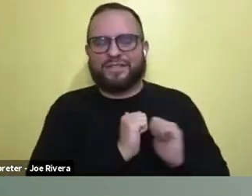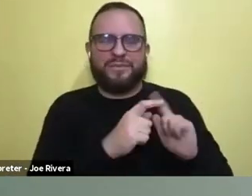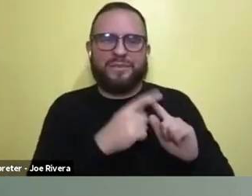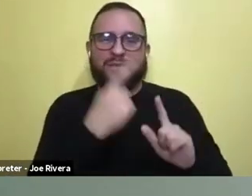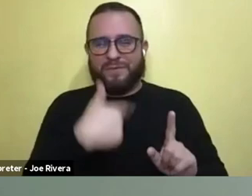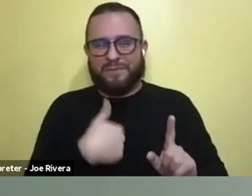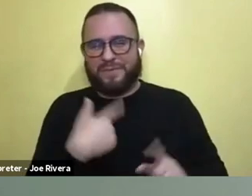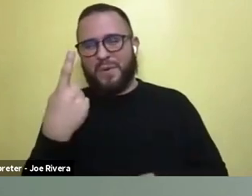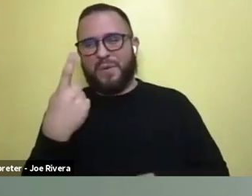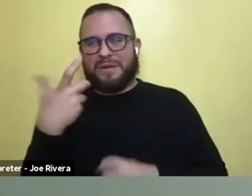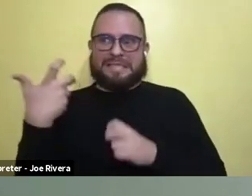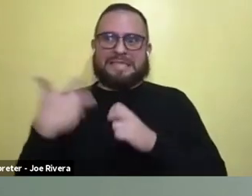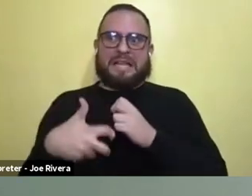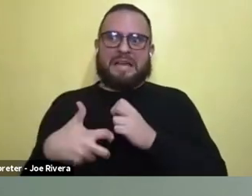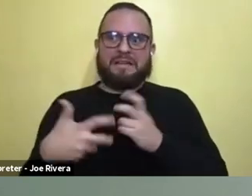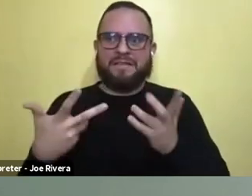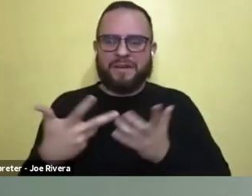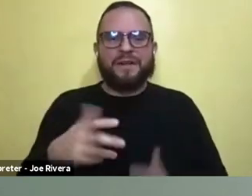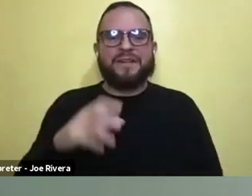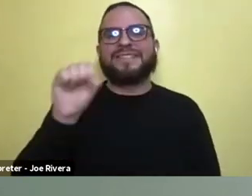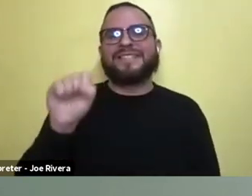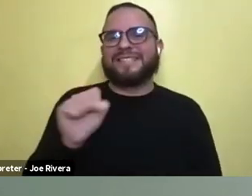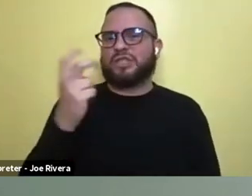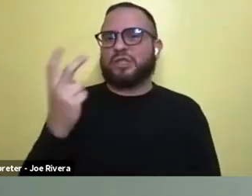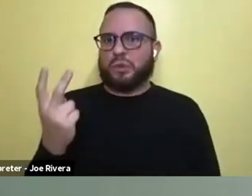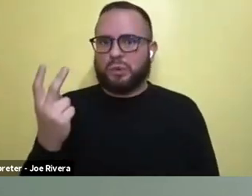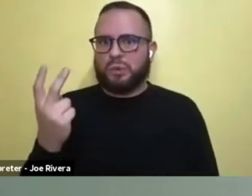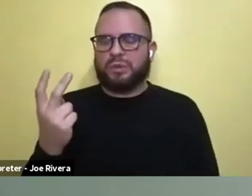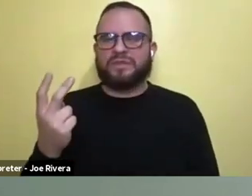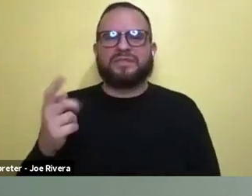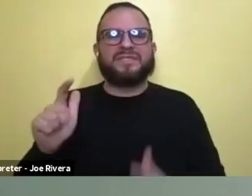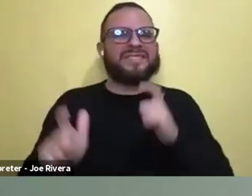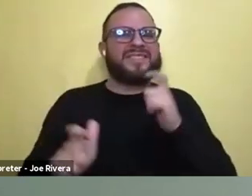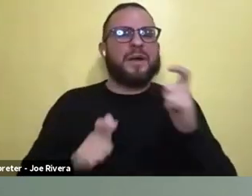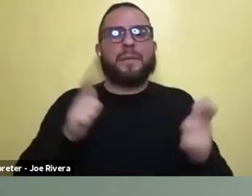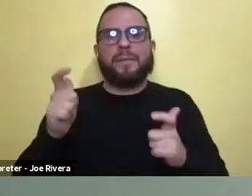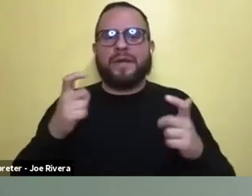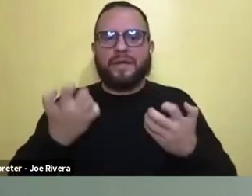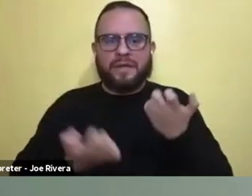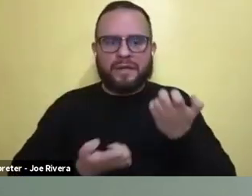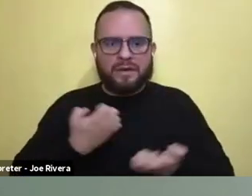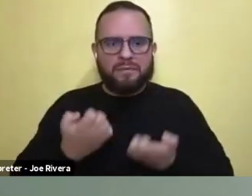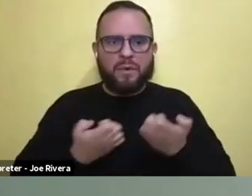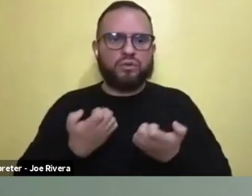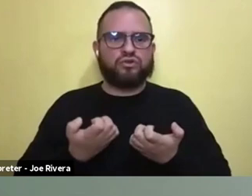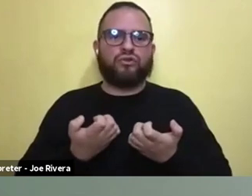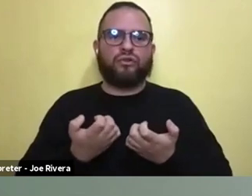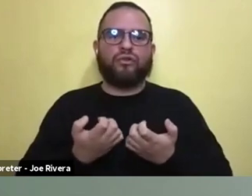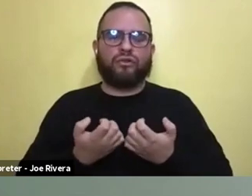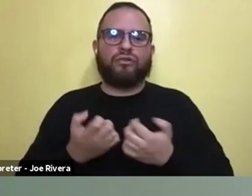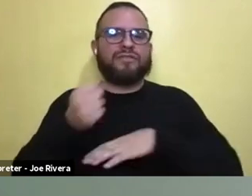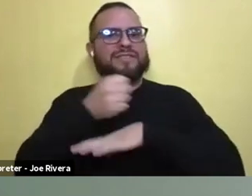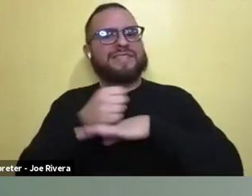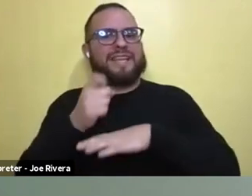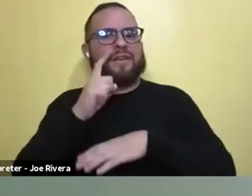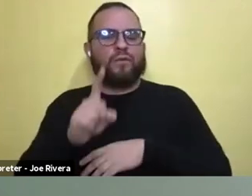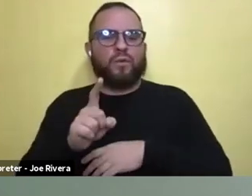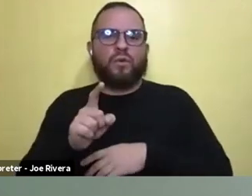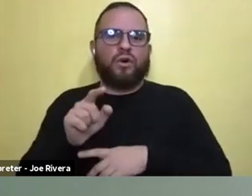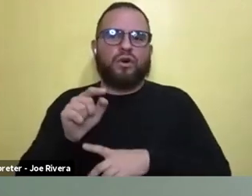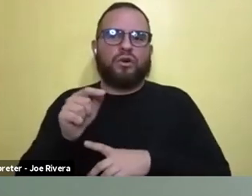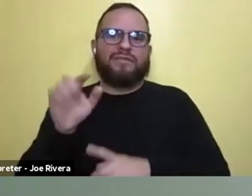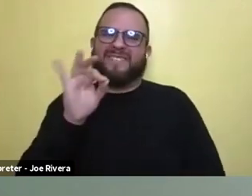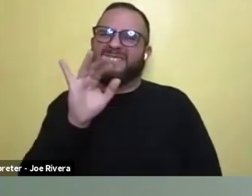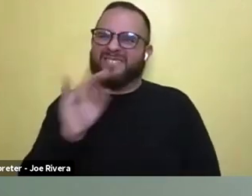in season two, there's a very big emotional scene for Finn. And so I feel like that